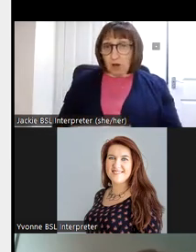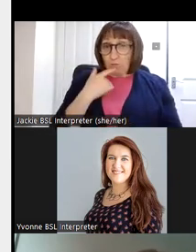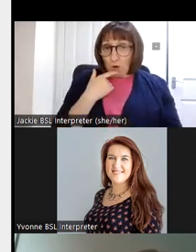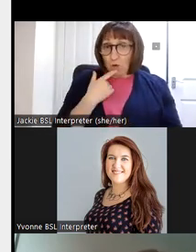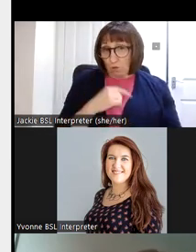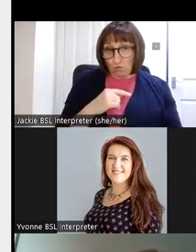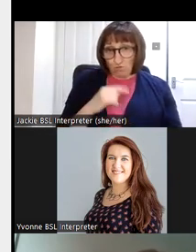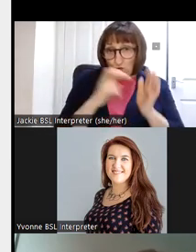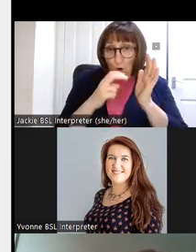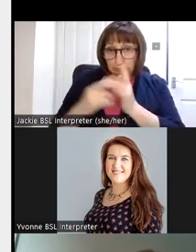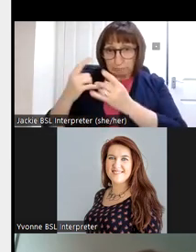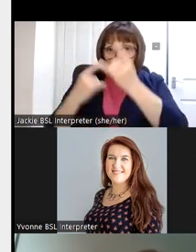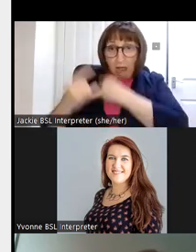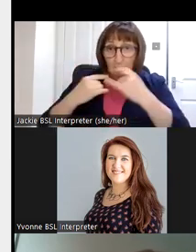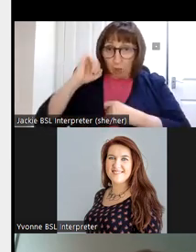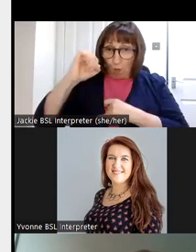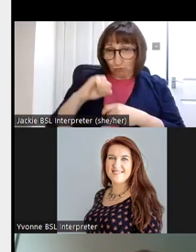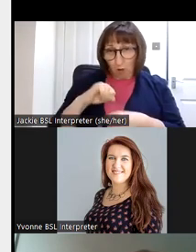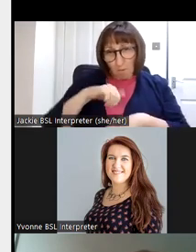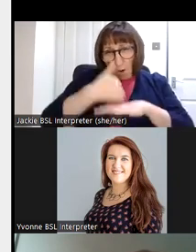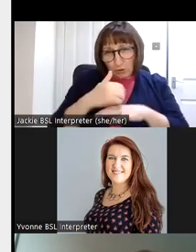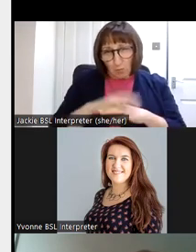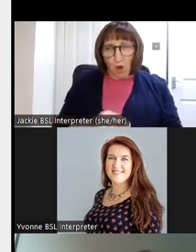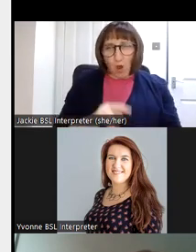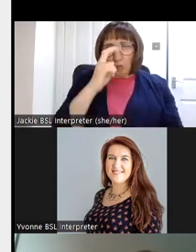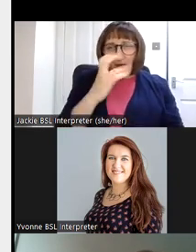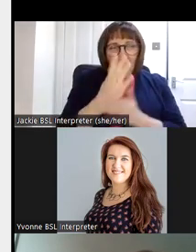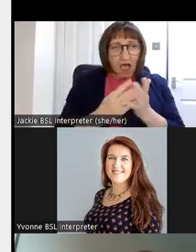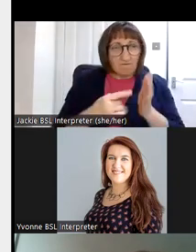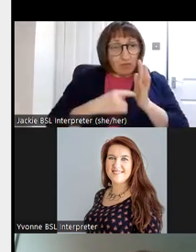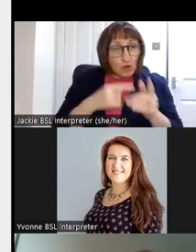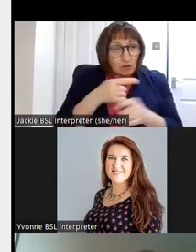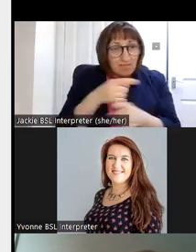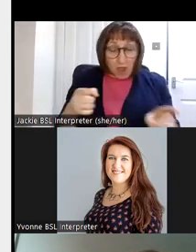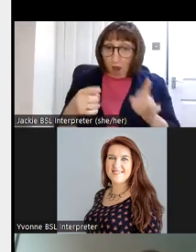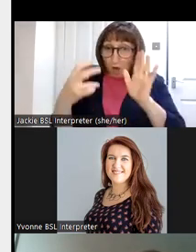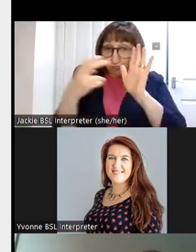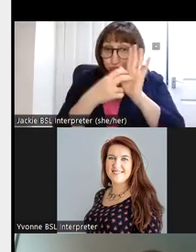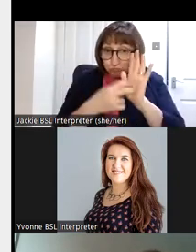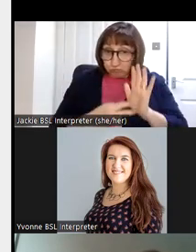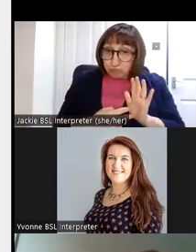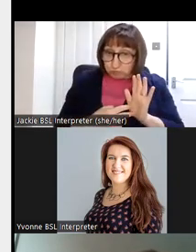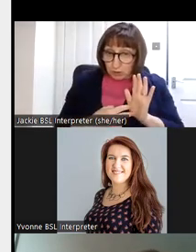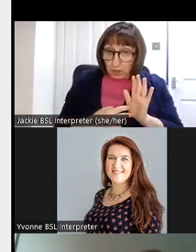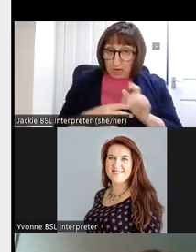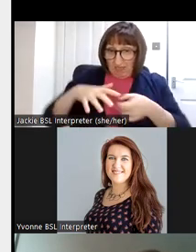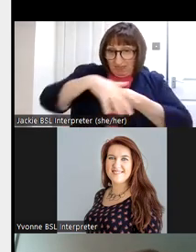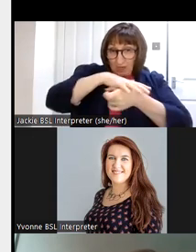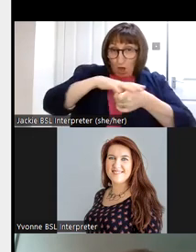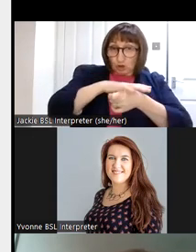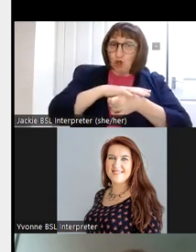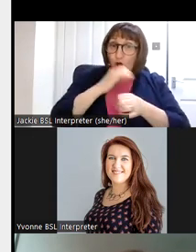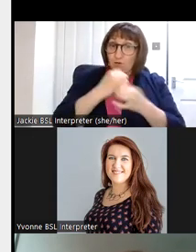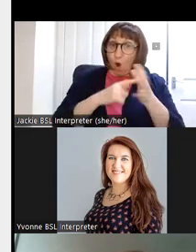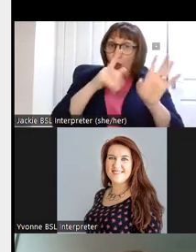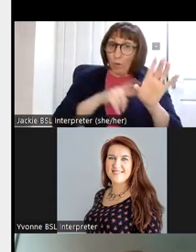monuments and there's about 12 and a half thousand of these recorded monuments in the county of